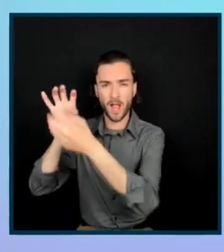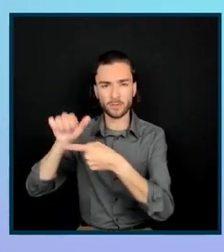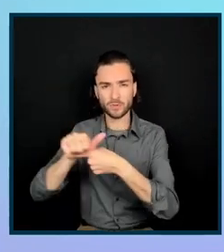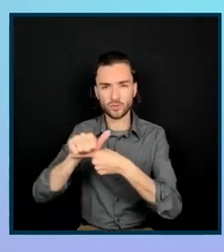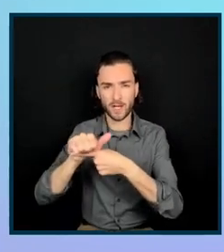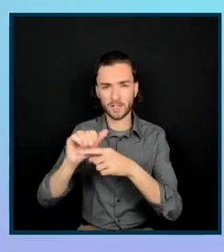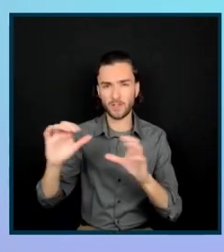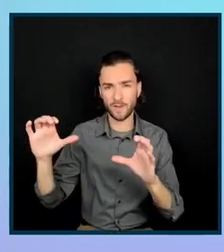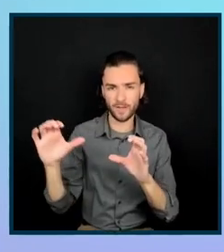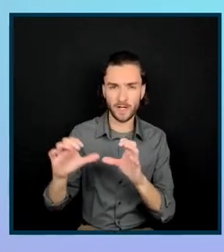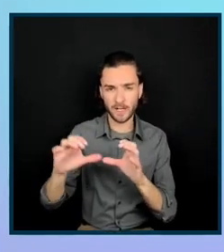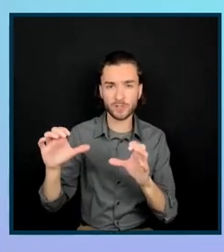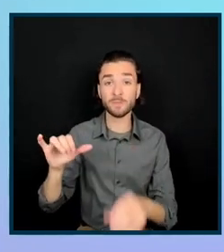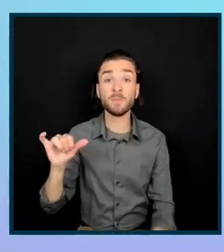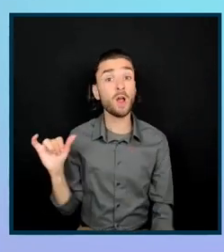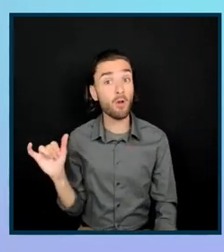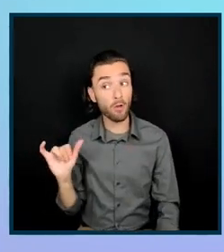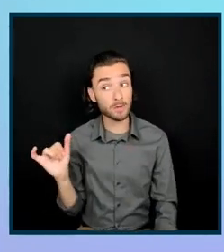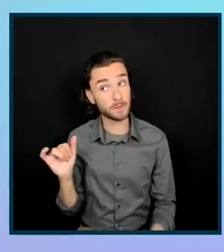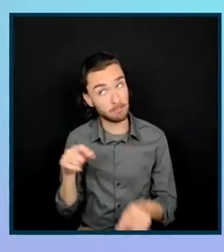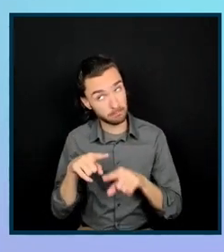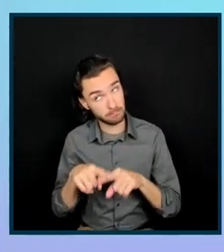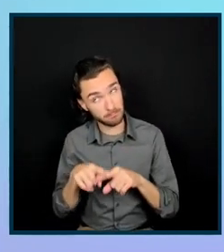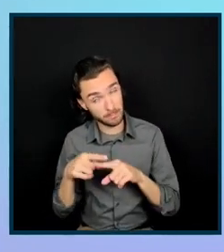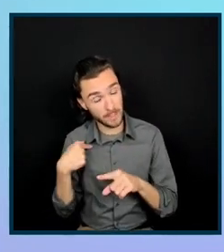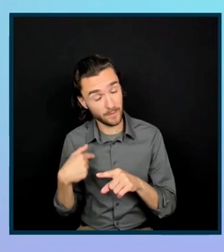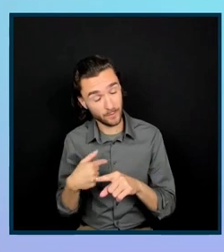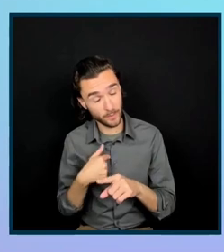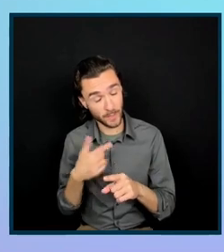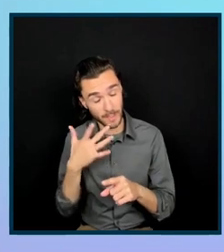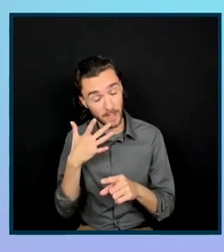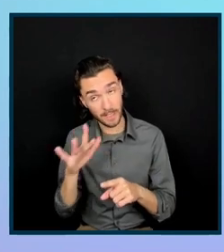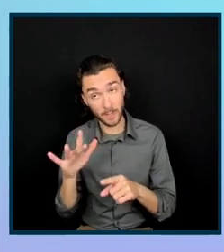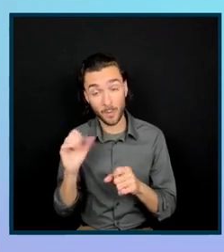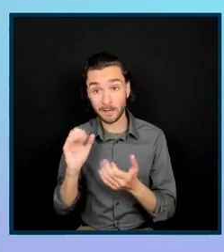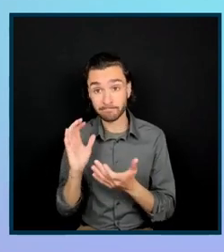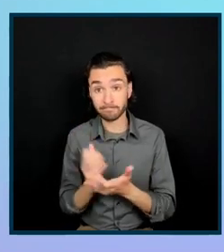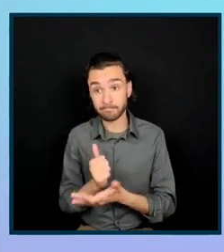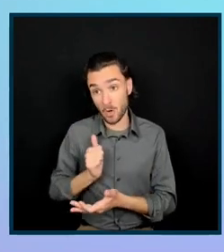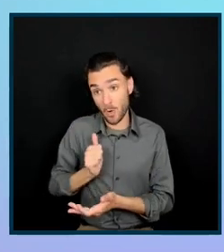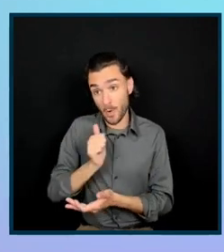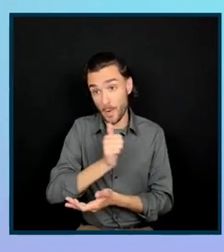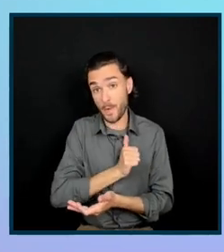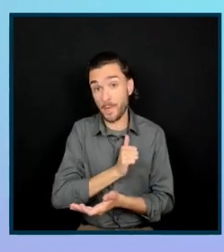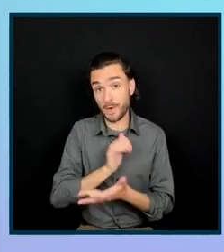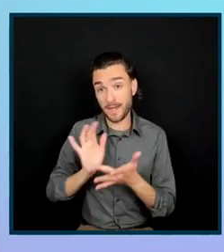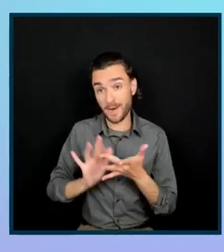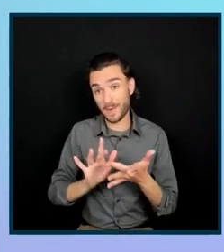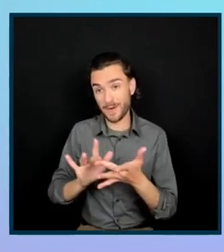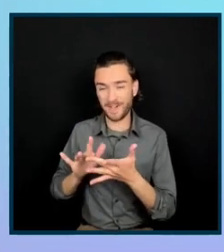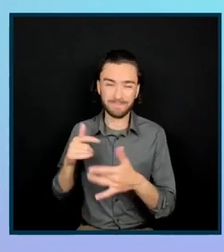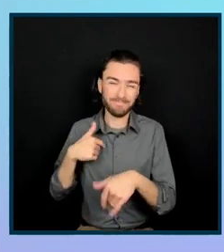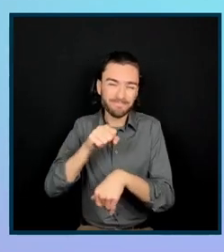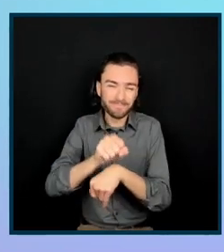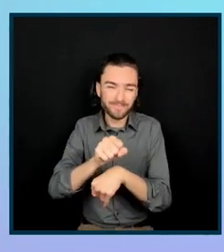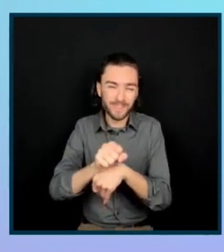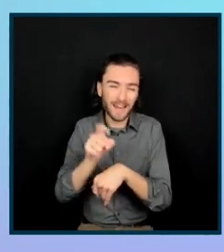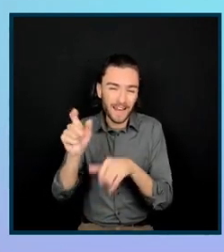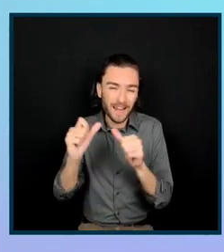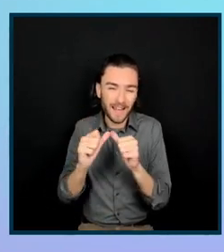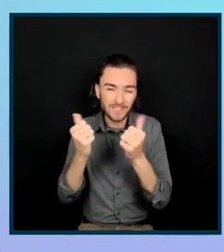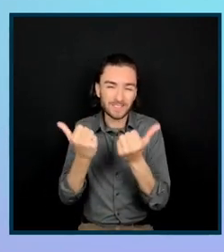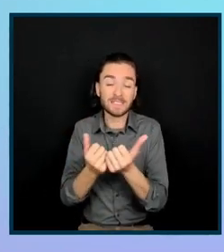we can also, sometimes, if we're lucky, we can tap into our own networks. For example, because we're at an agency, some of our developers